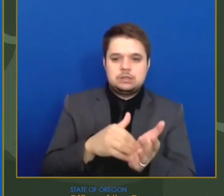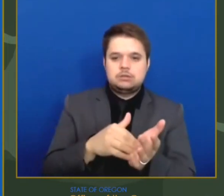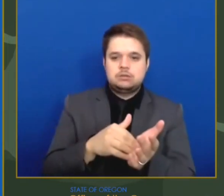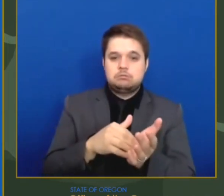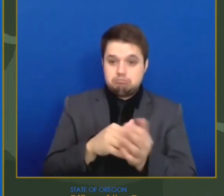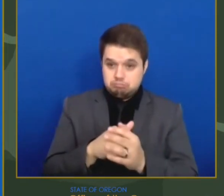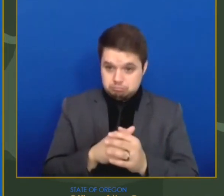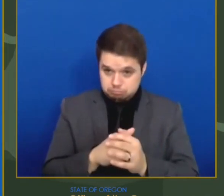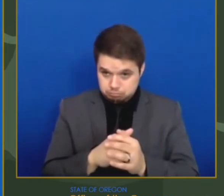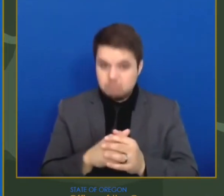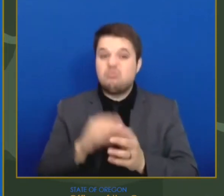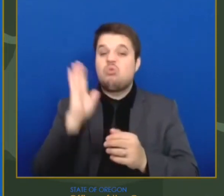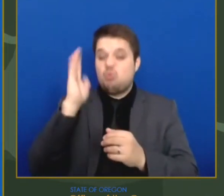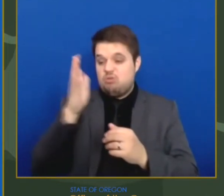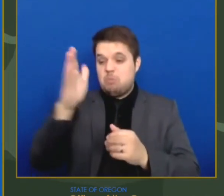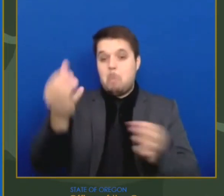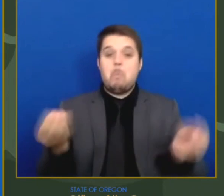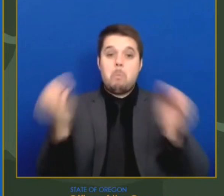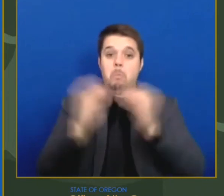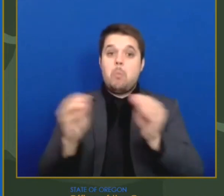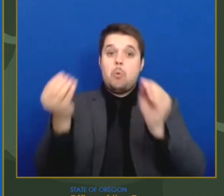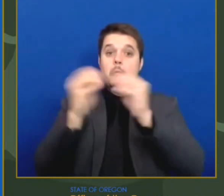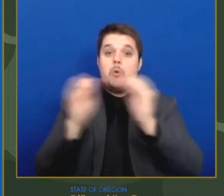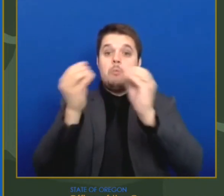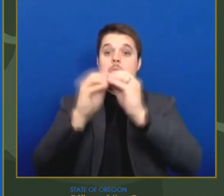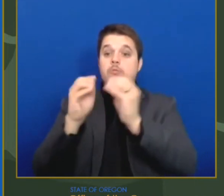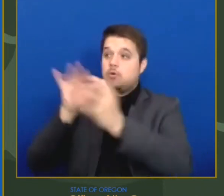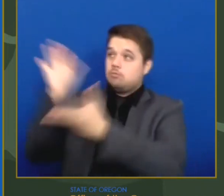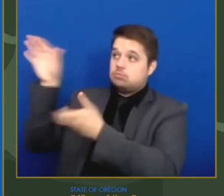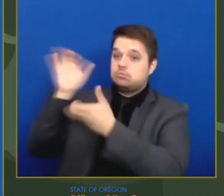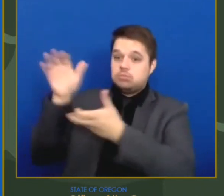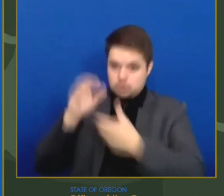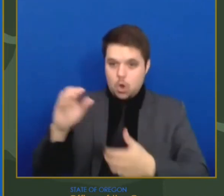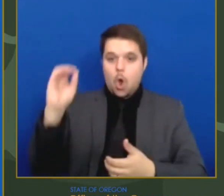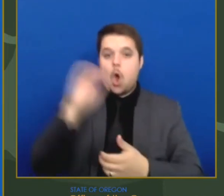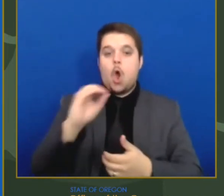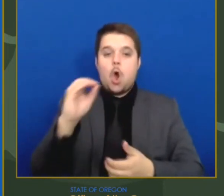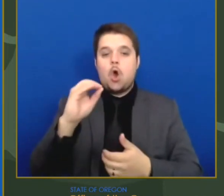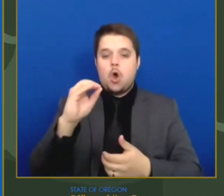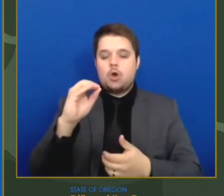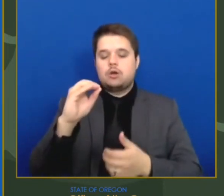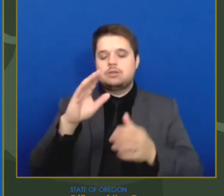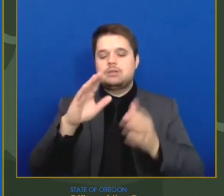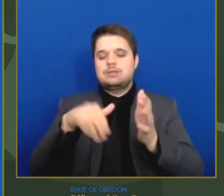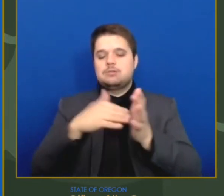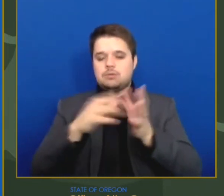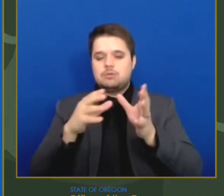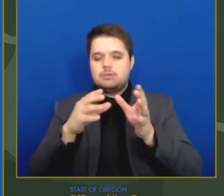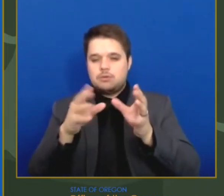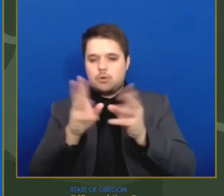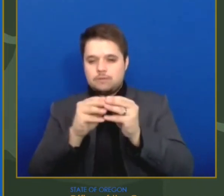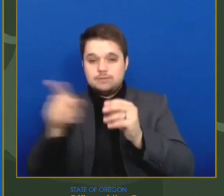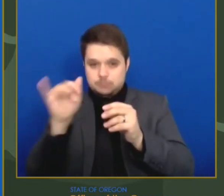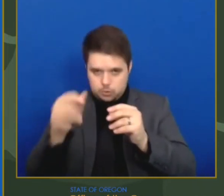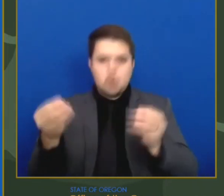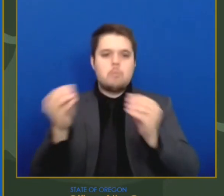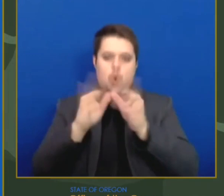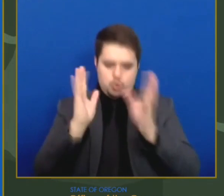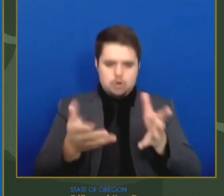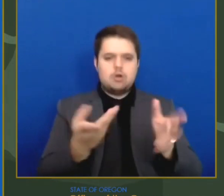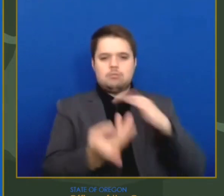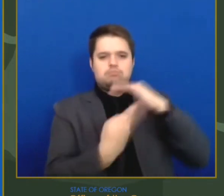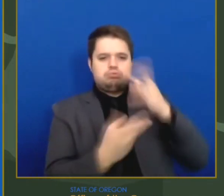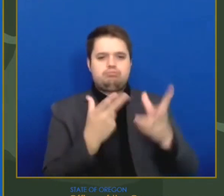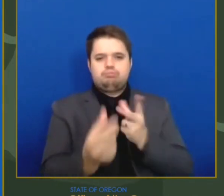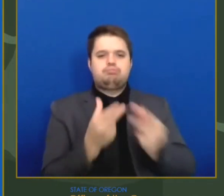we'll see in the weeks ahead, it can easily accommodate larger numbers of people who've registered. If you want a vaccine appointment or information